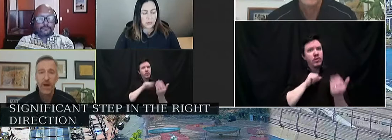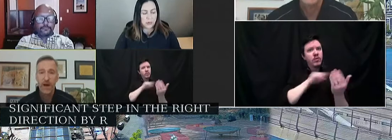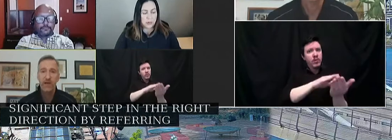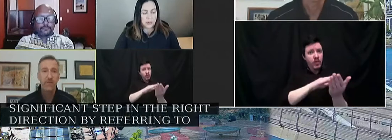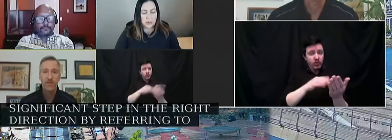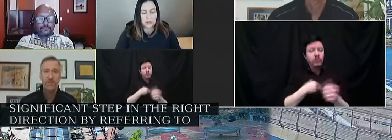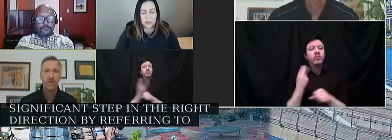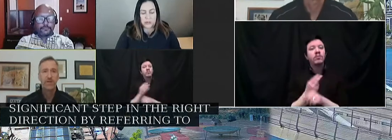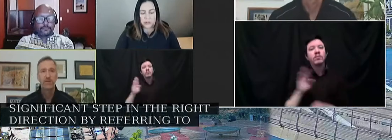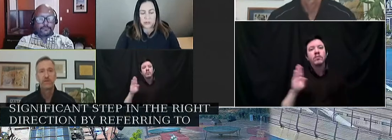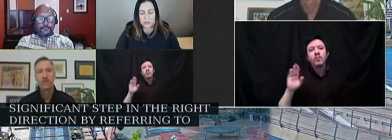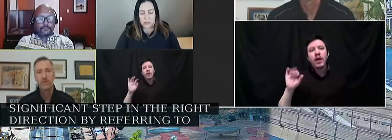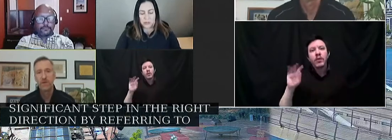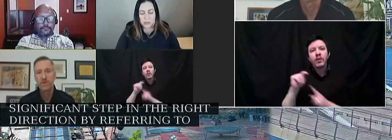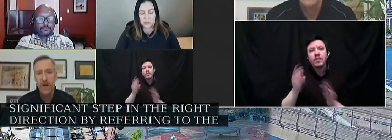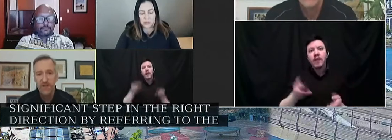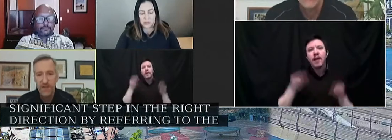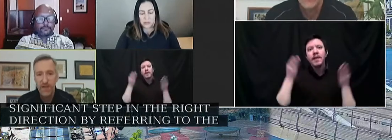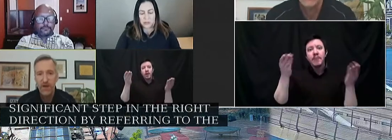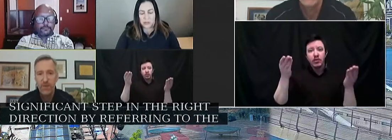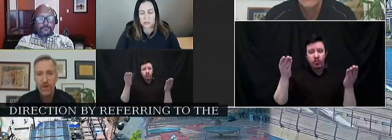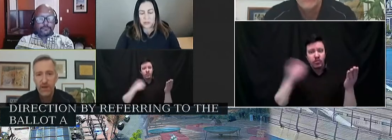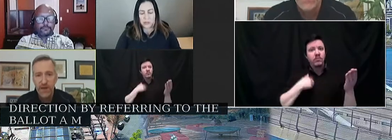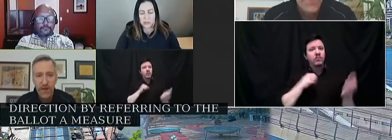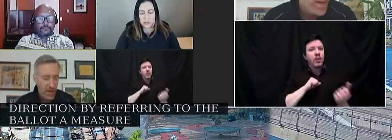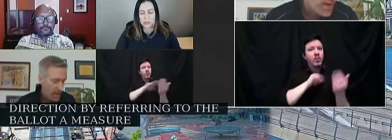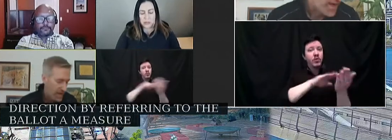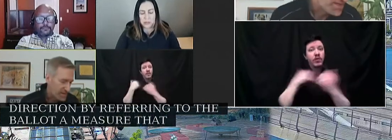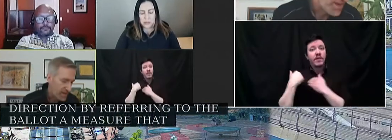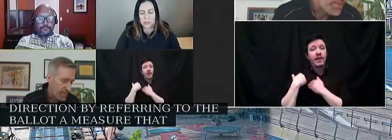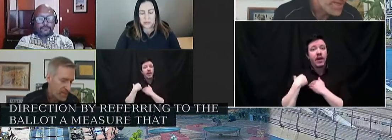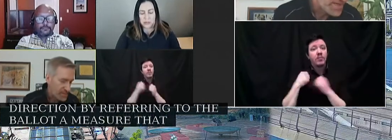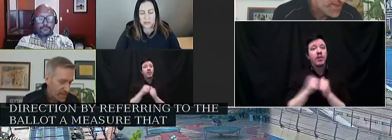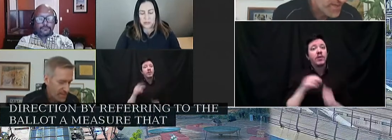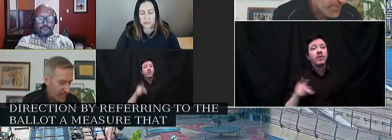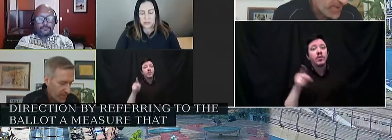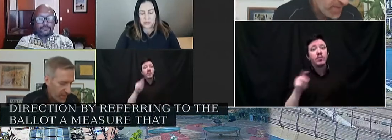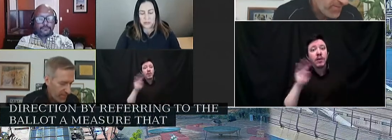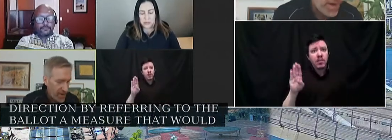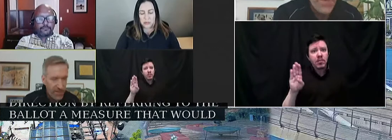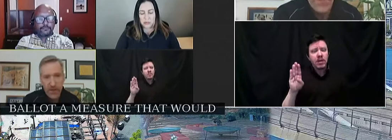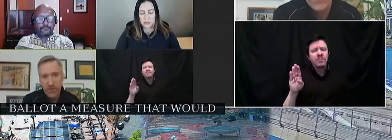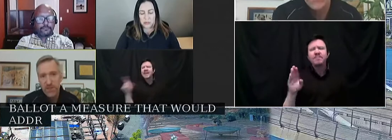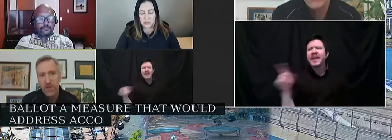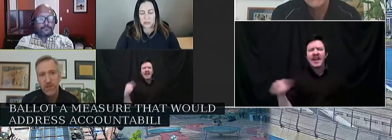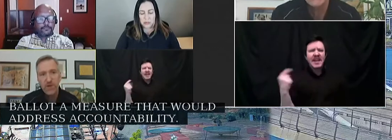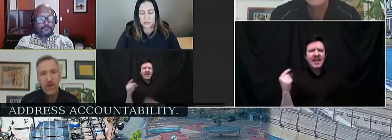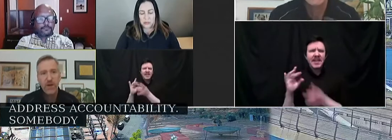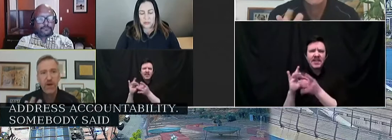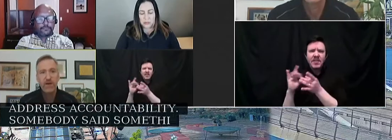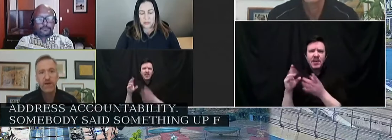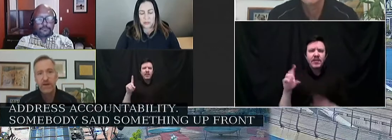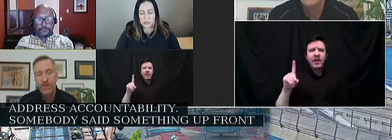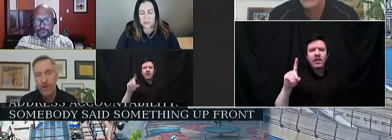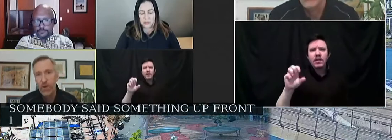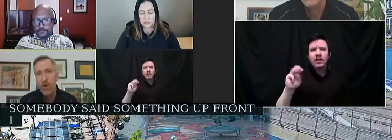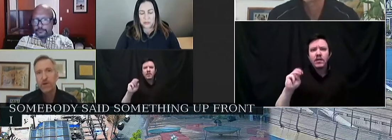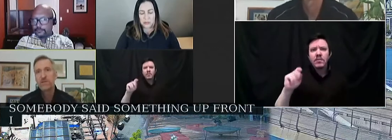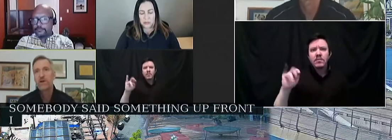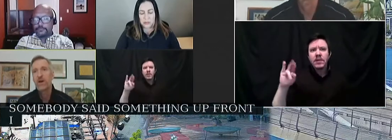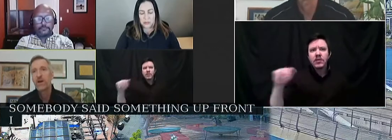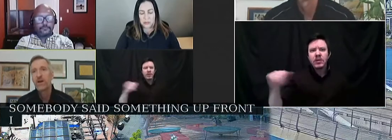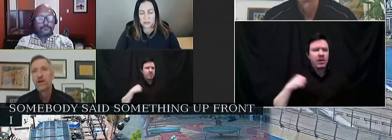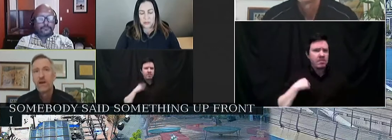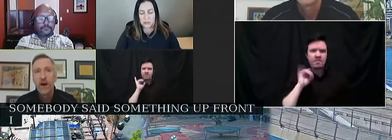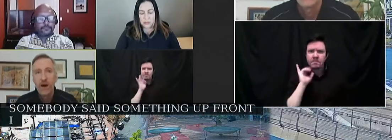measure, to the ballot, a measure that would address accountability. Somebody said something up front, I think it was Demetria, but I, if I'm